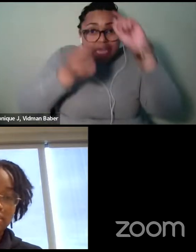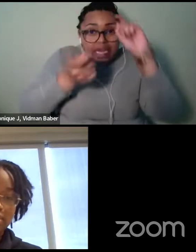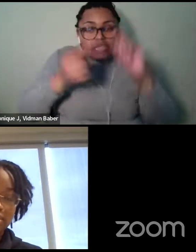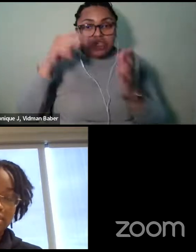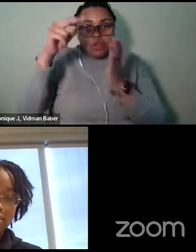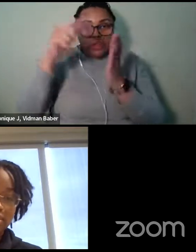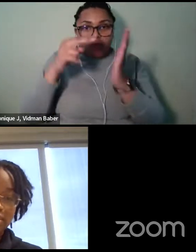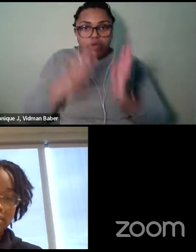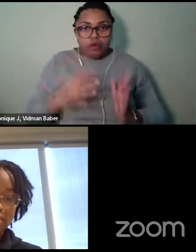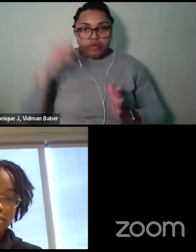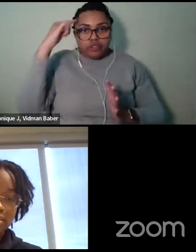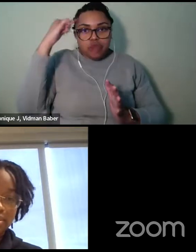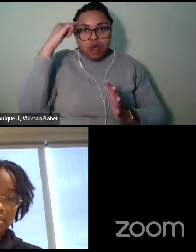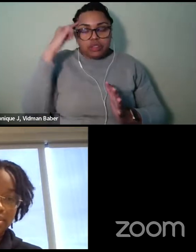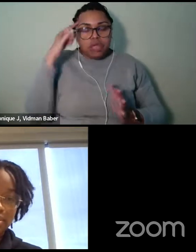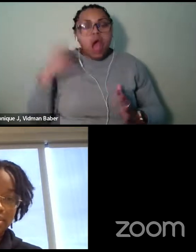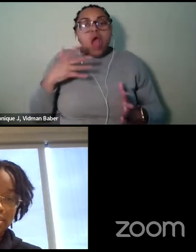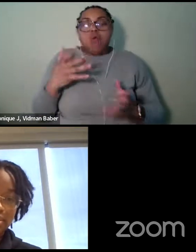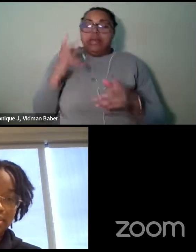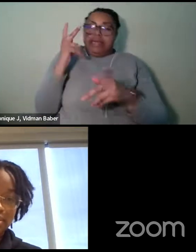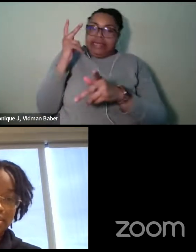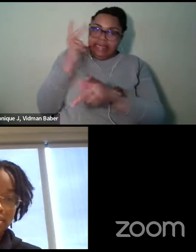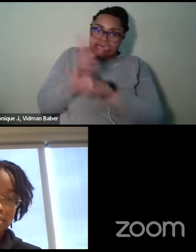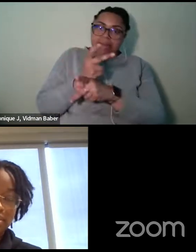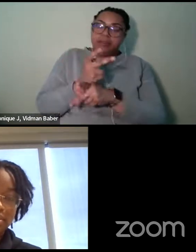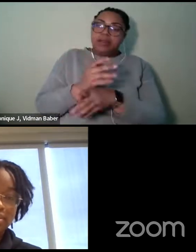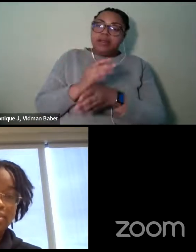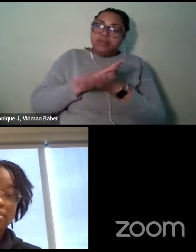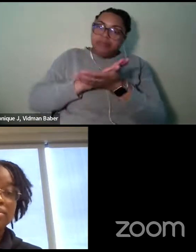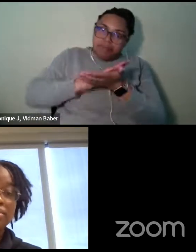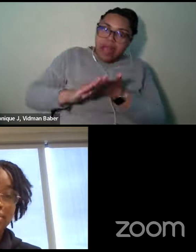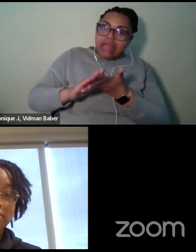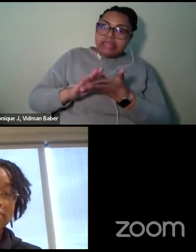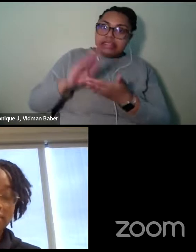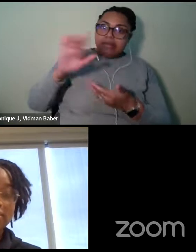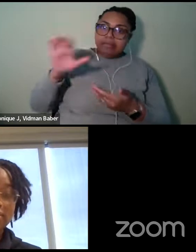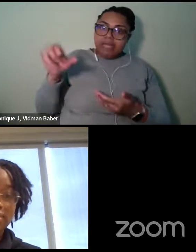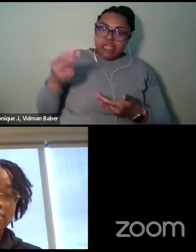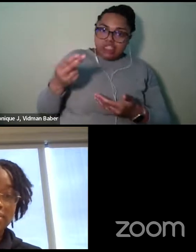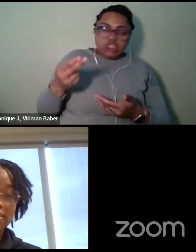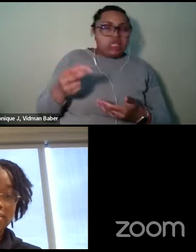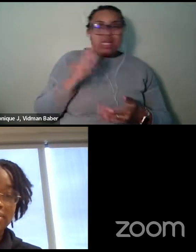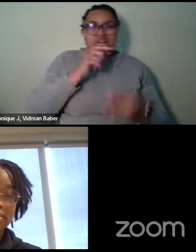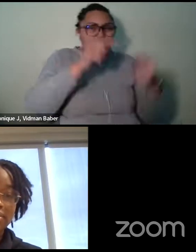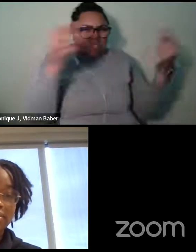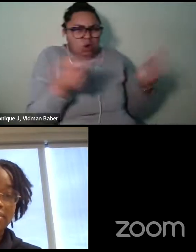know, sea creatures. I don't want the, the beach to be trashed when we get there. So.